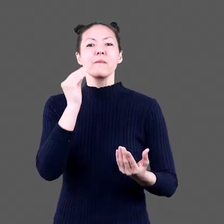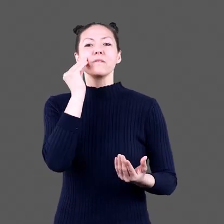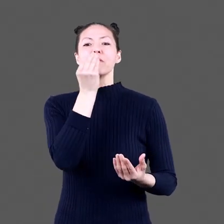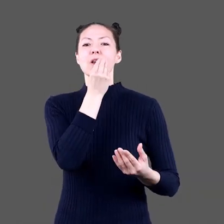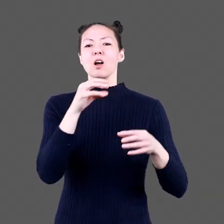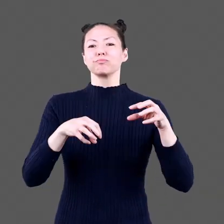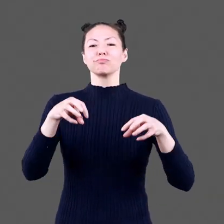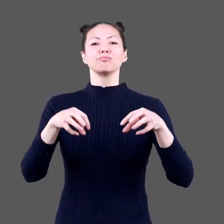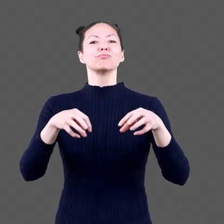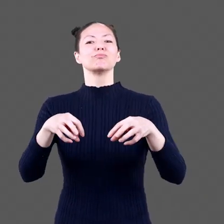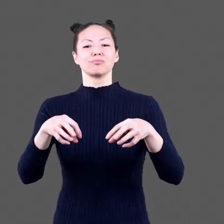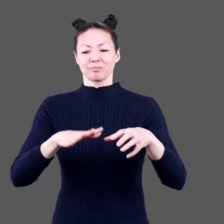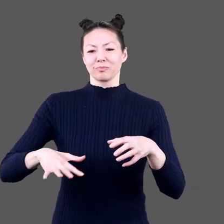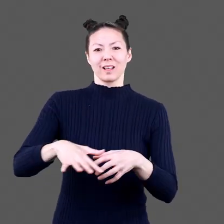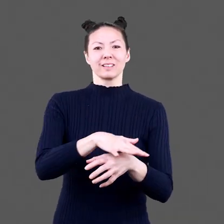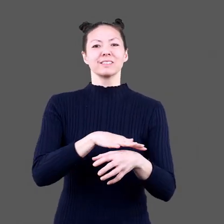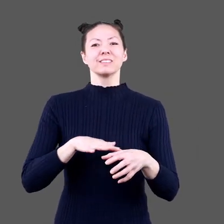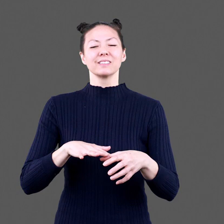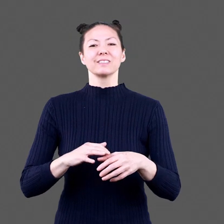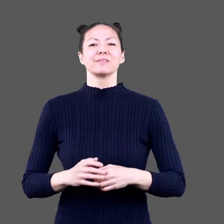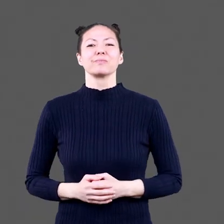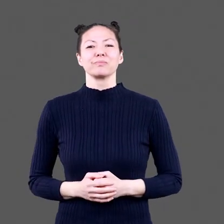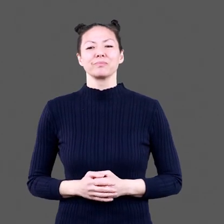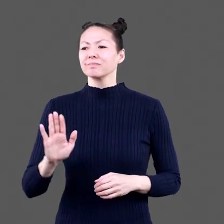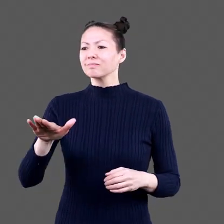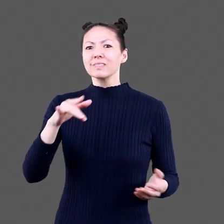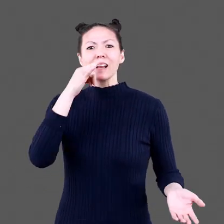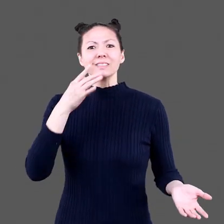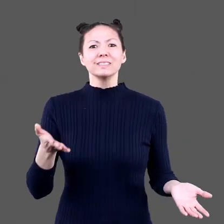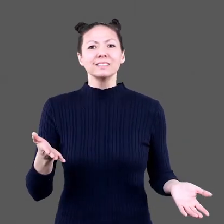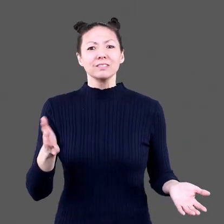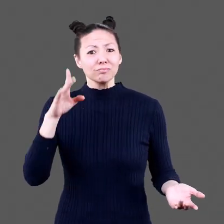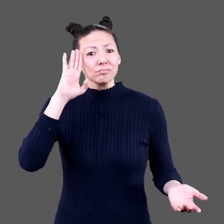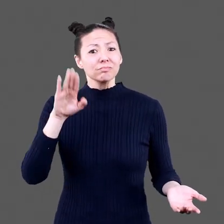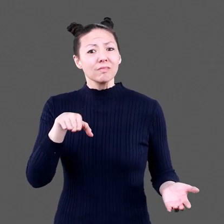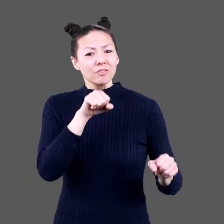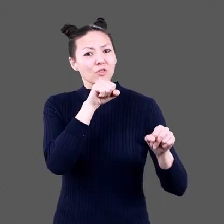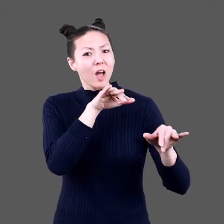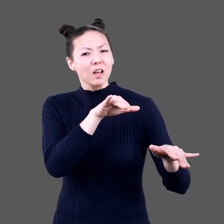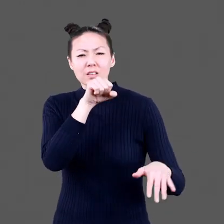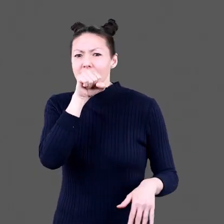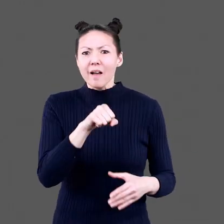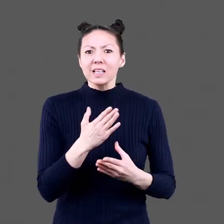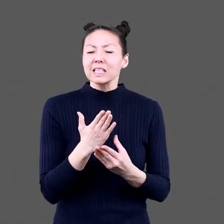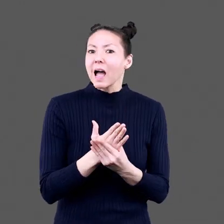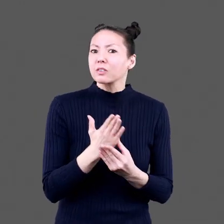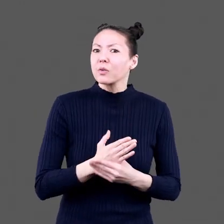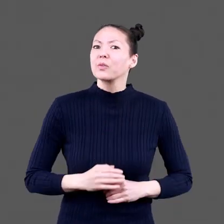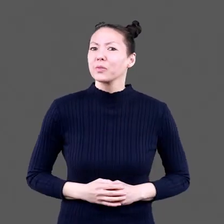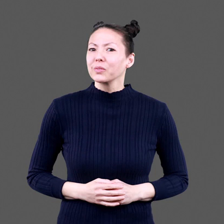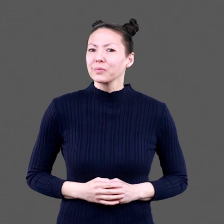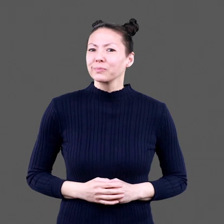flower sits on the plate by the taco Hey kid, did you know that